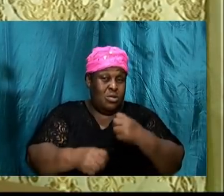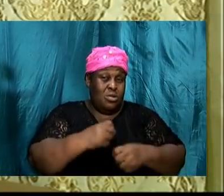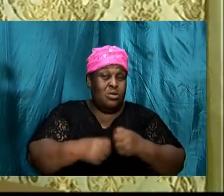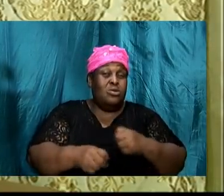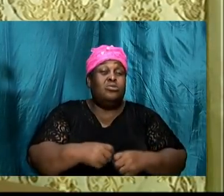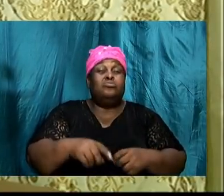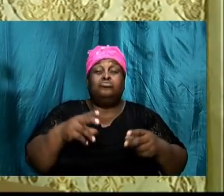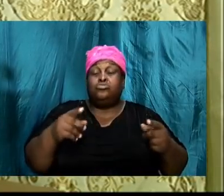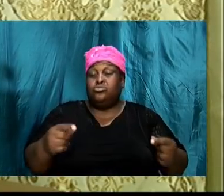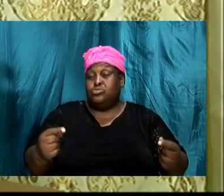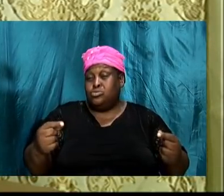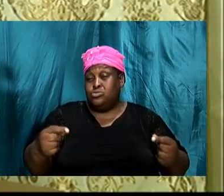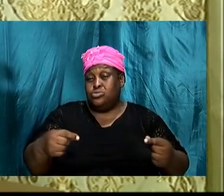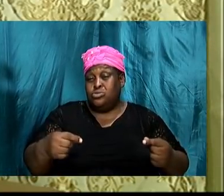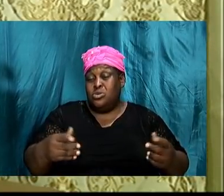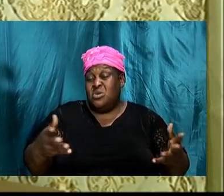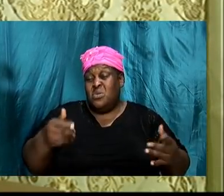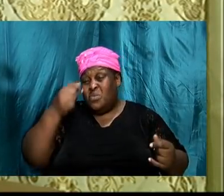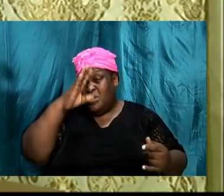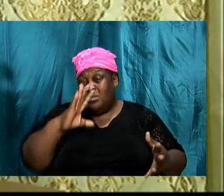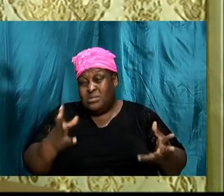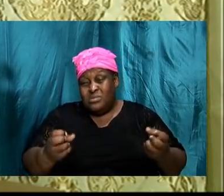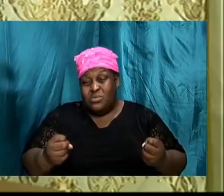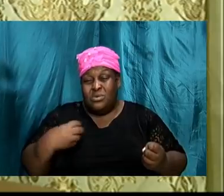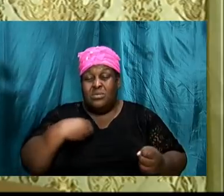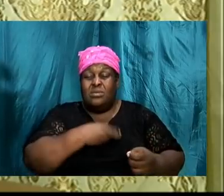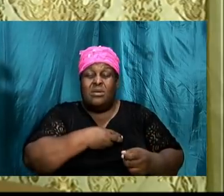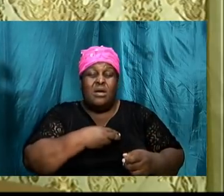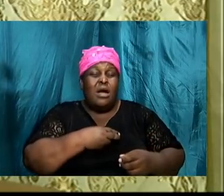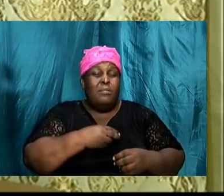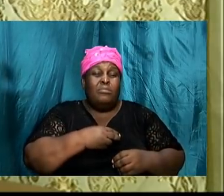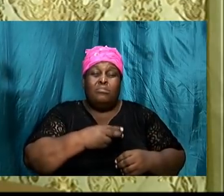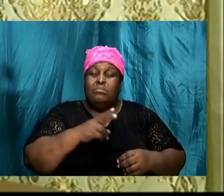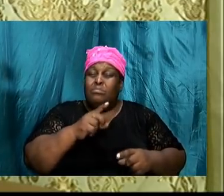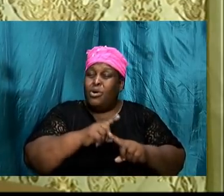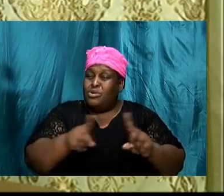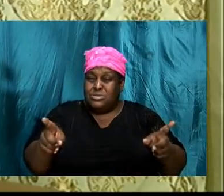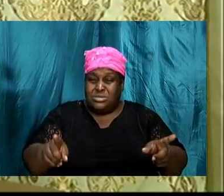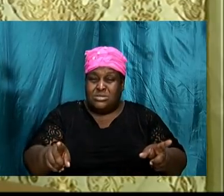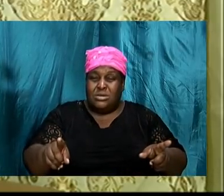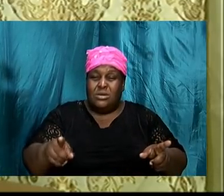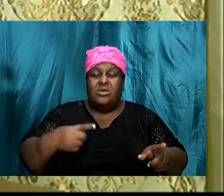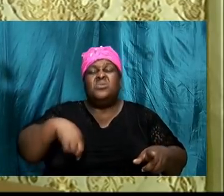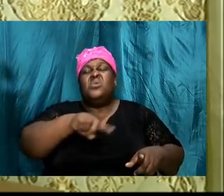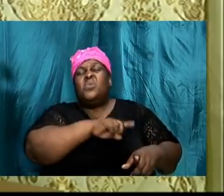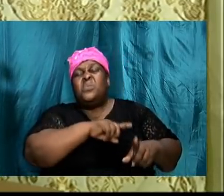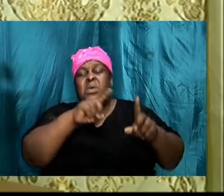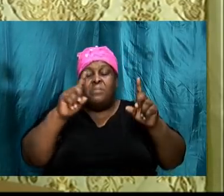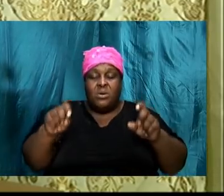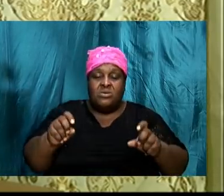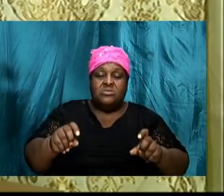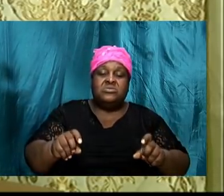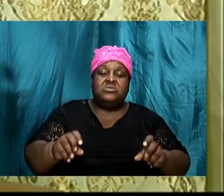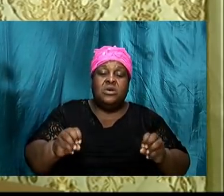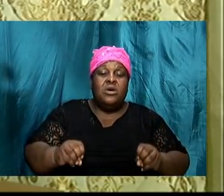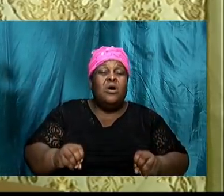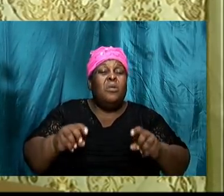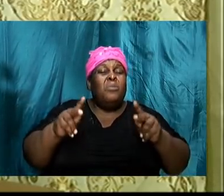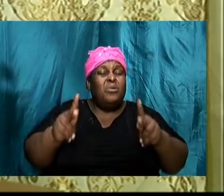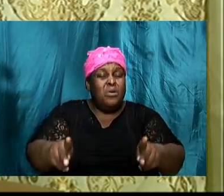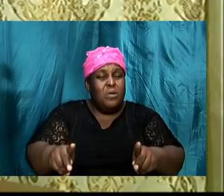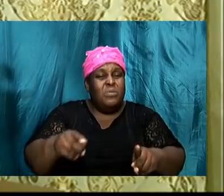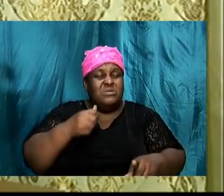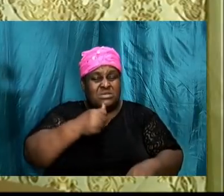nonetheless, we are to purpose ourselves to walk the path. If we are going to please the Lord with our every